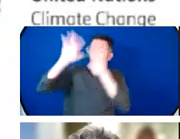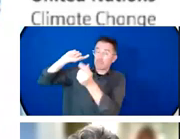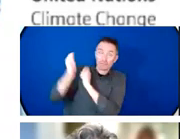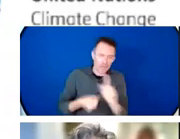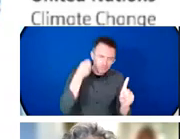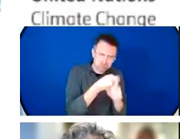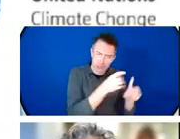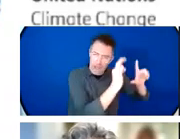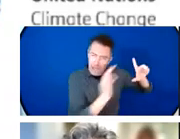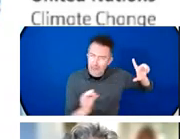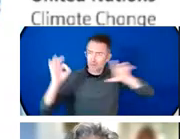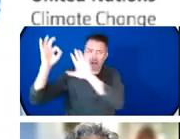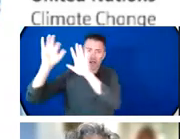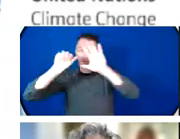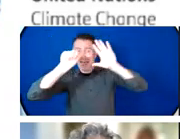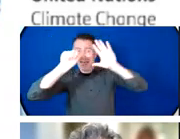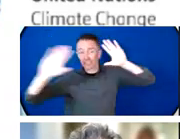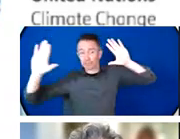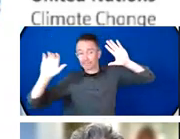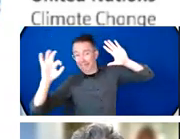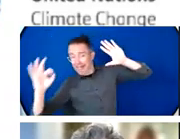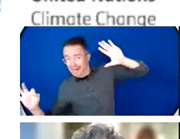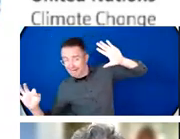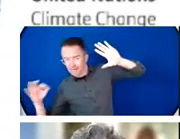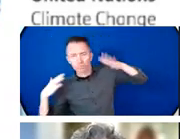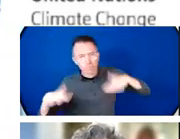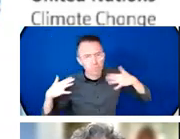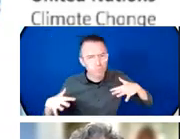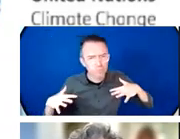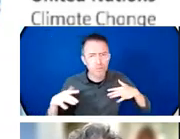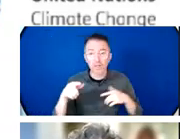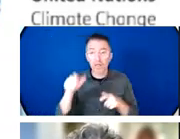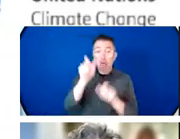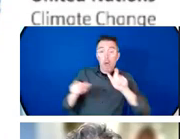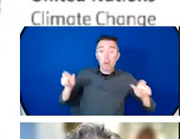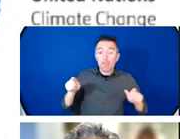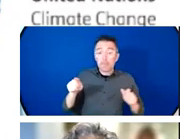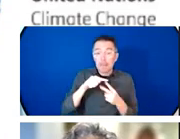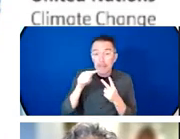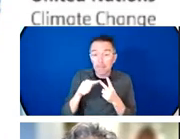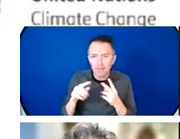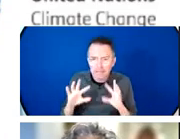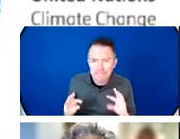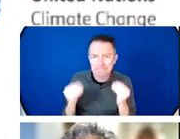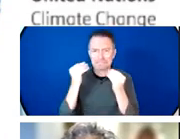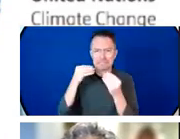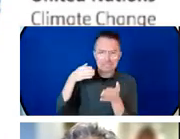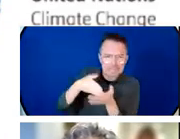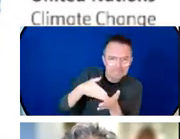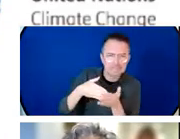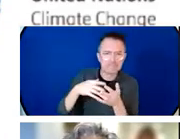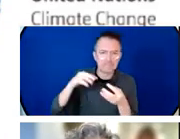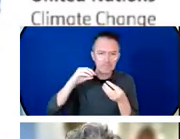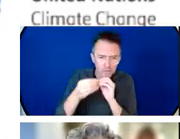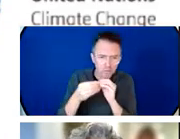being most vulnerable amongst many others. Today, we have a special honor to hear firsthand from our